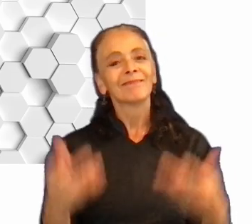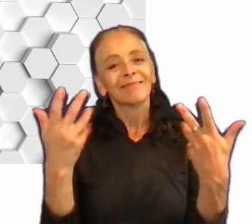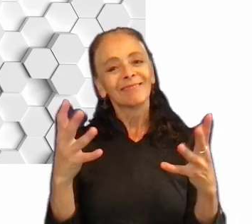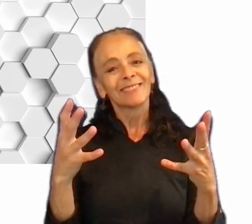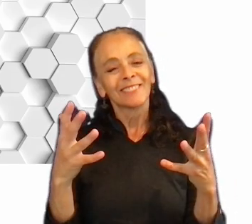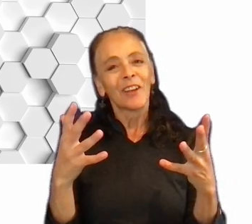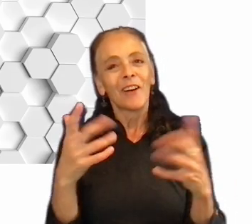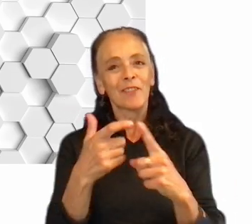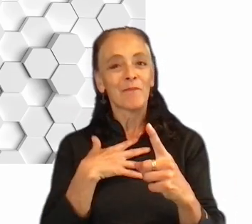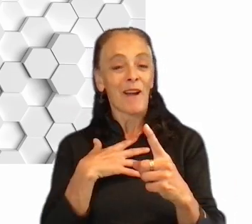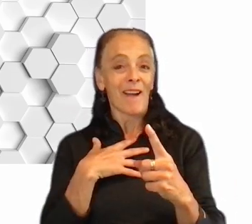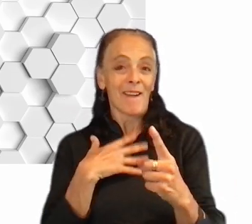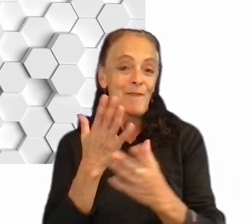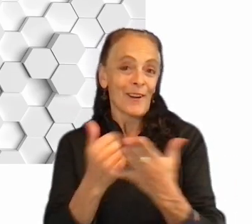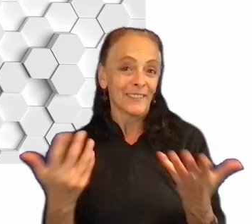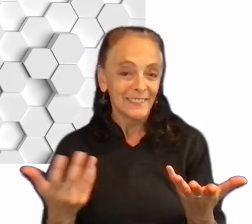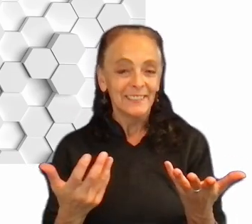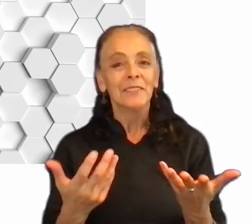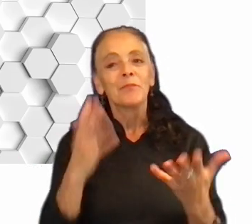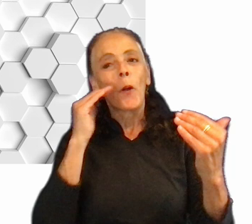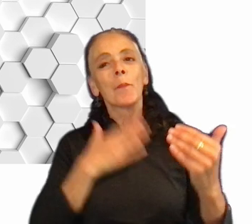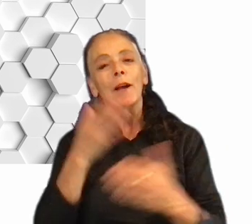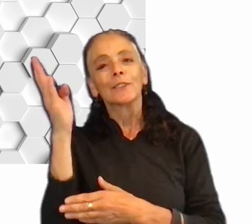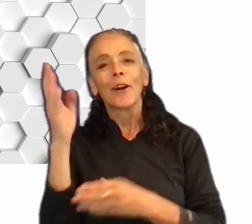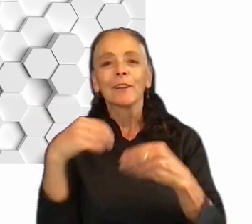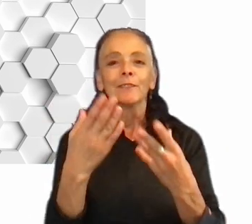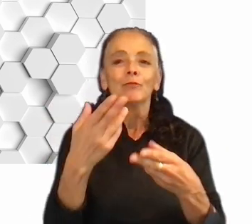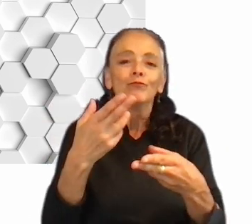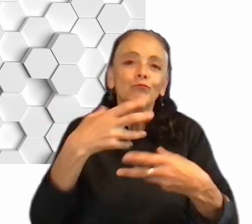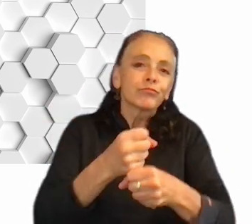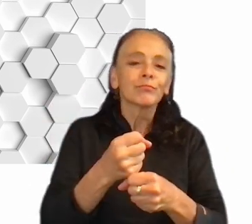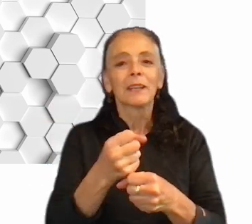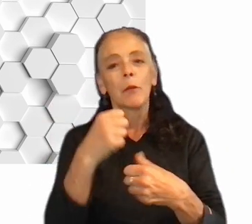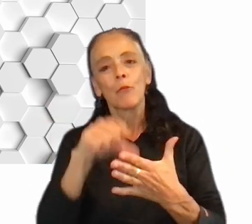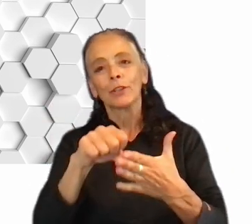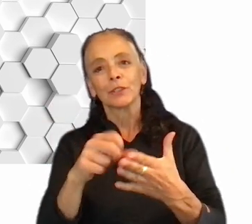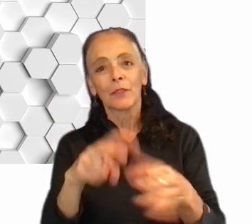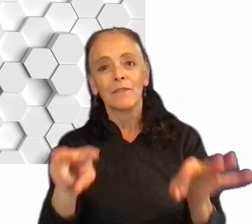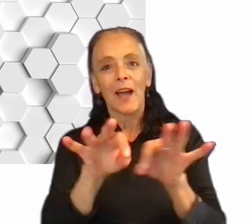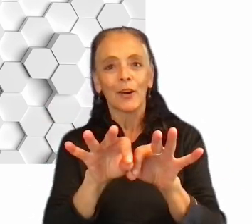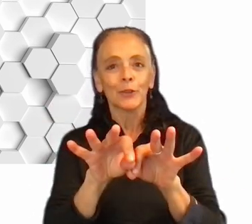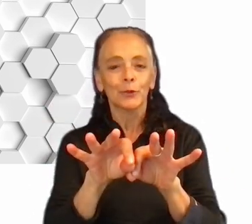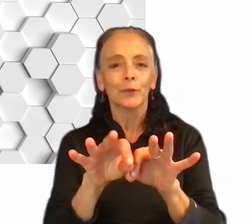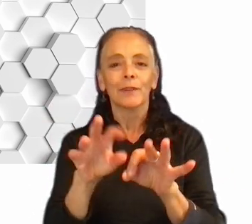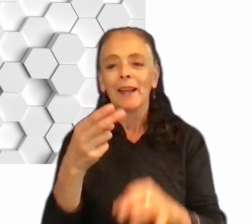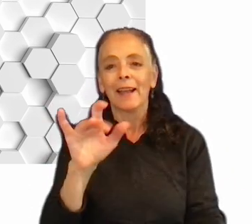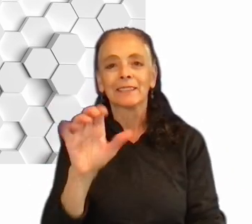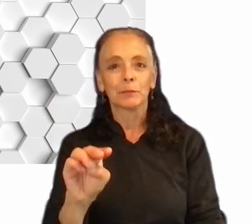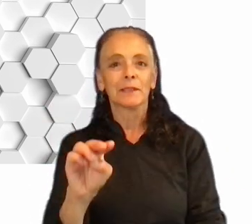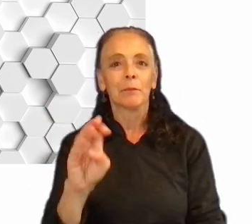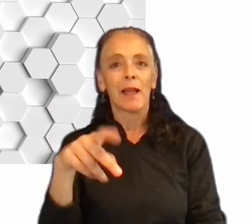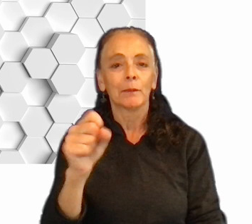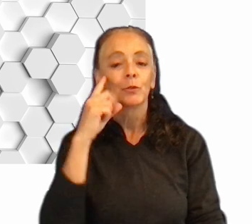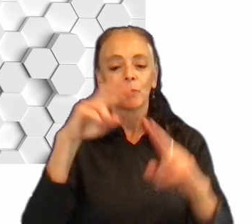side, I hope this talk gave you at least a short impression of the value of hexpin maps for analyzing spatial data.